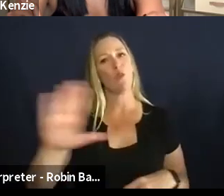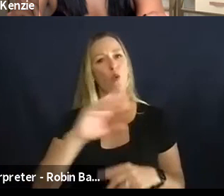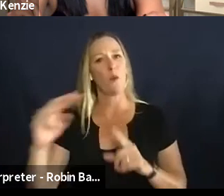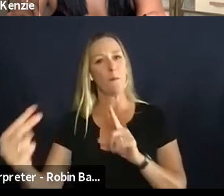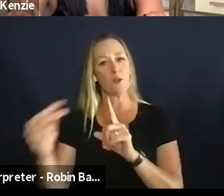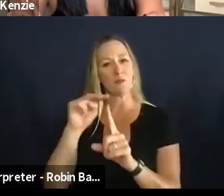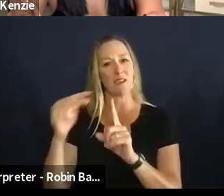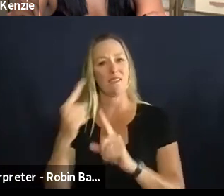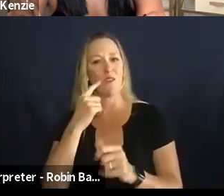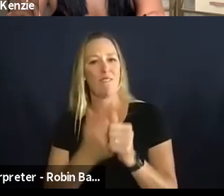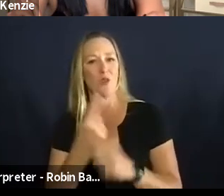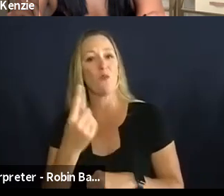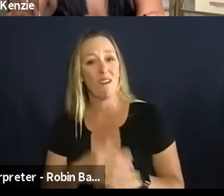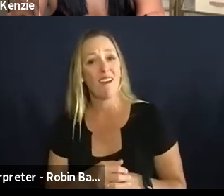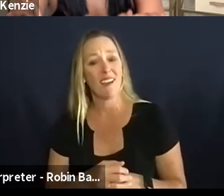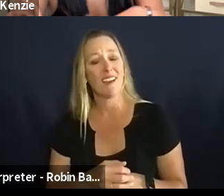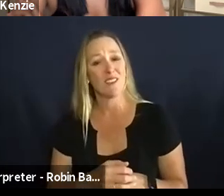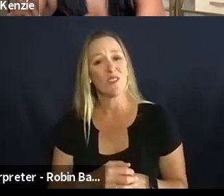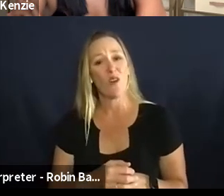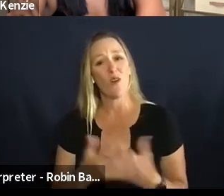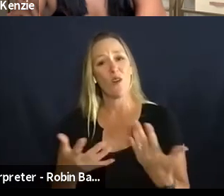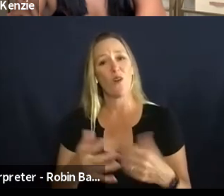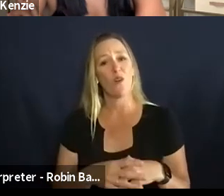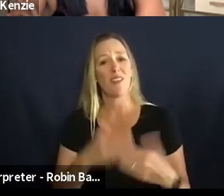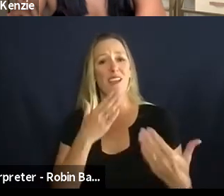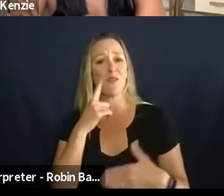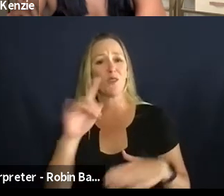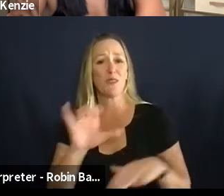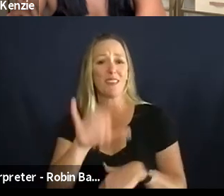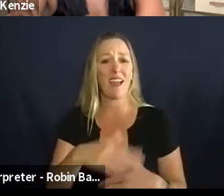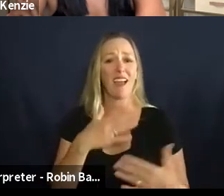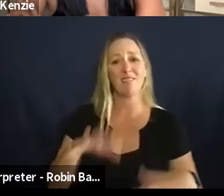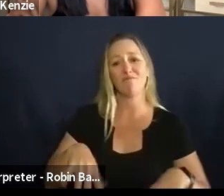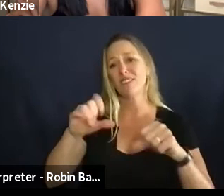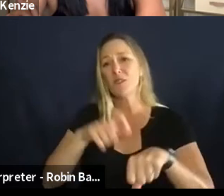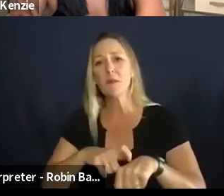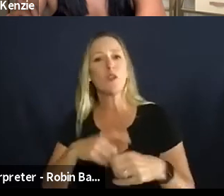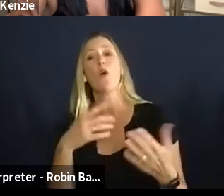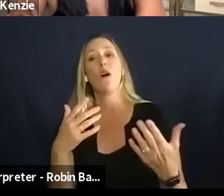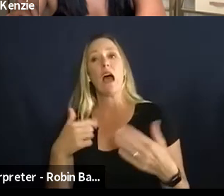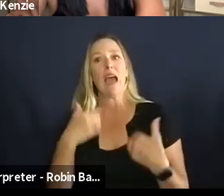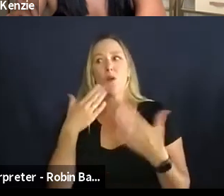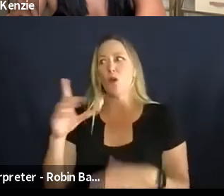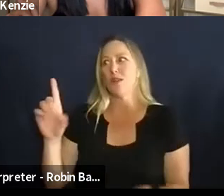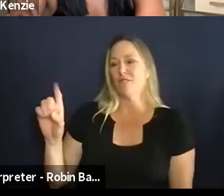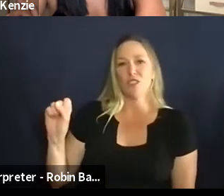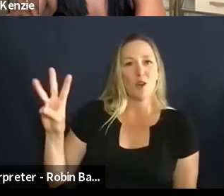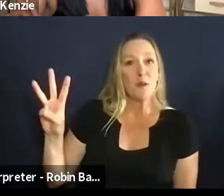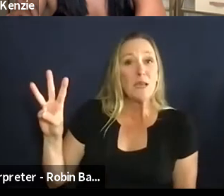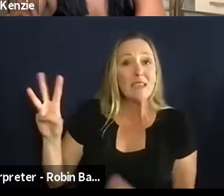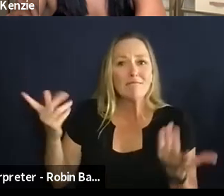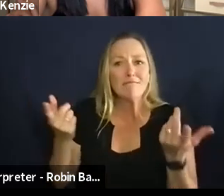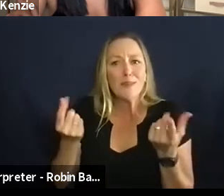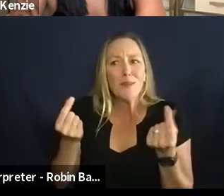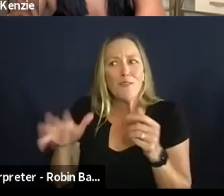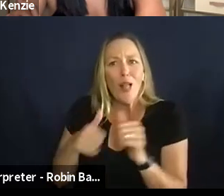so thank you so much for doing that and for taking that time and um i don't again i don't know what denver startup weeks um how we do